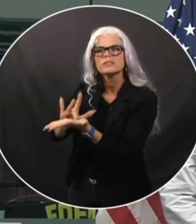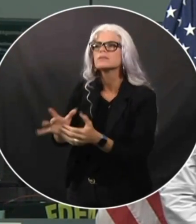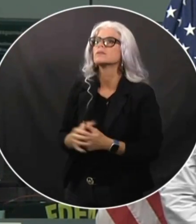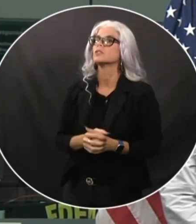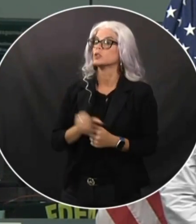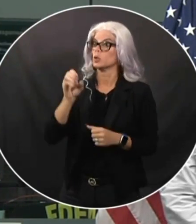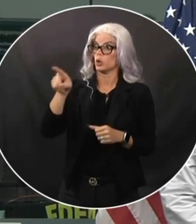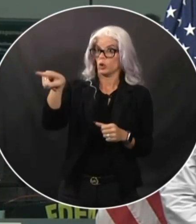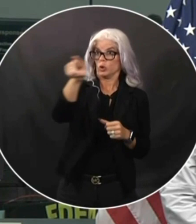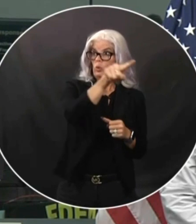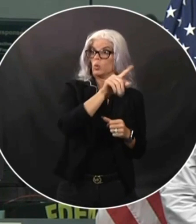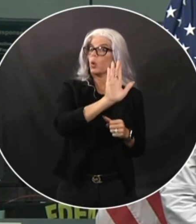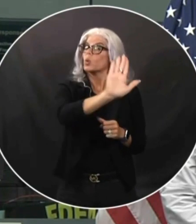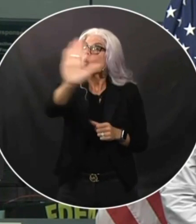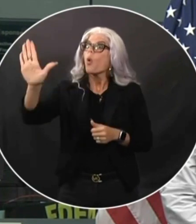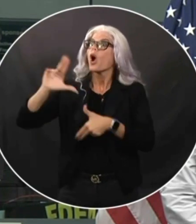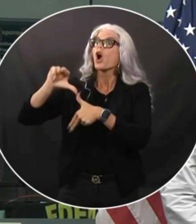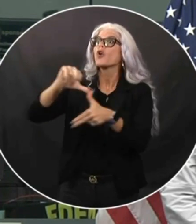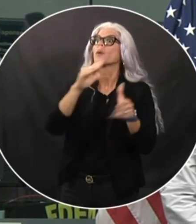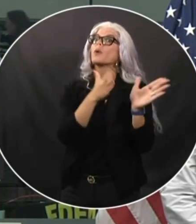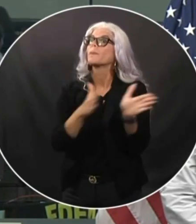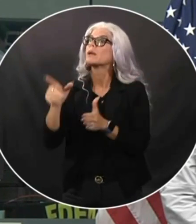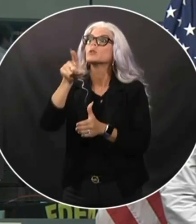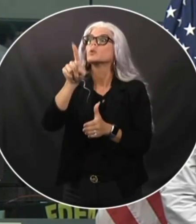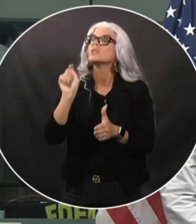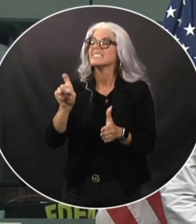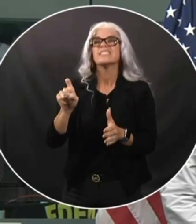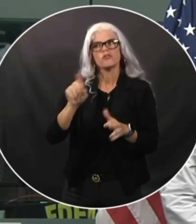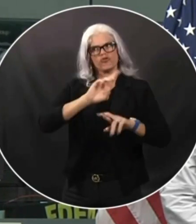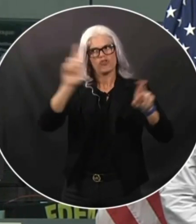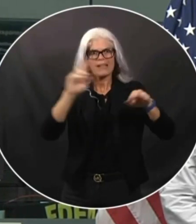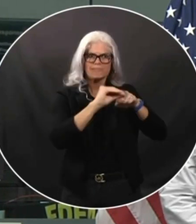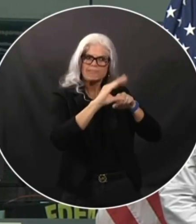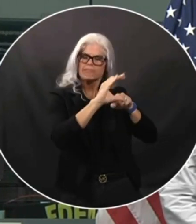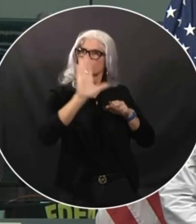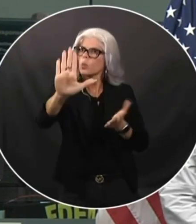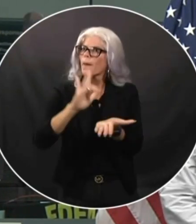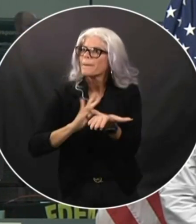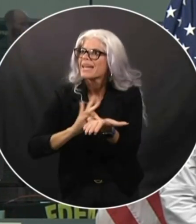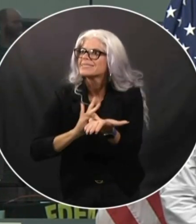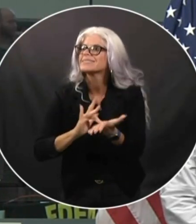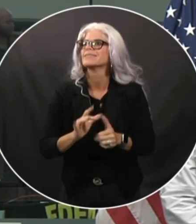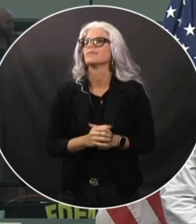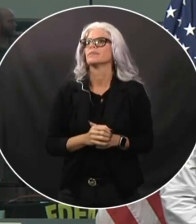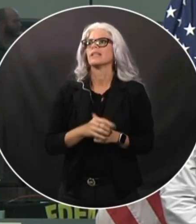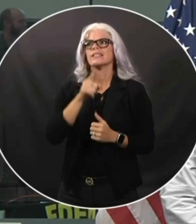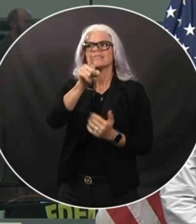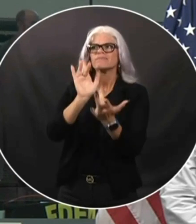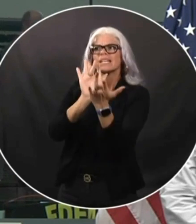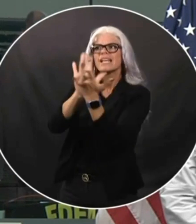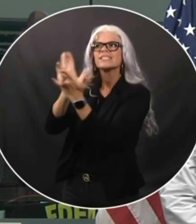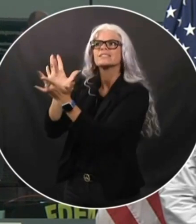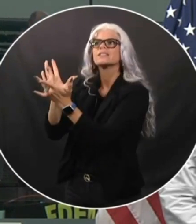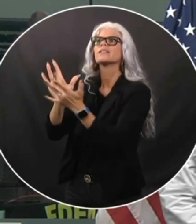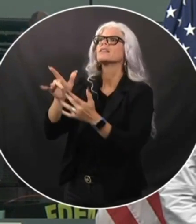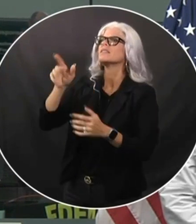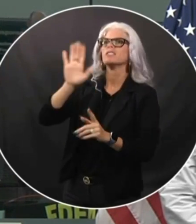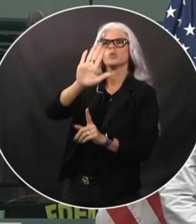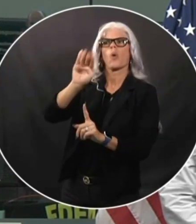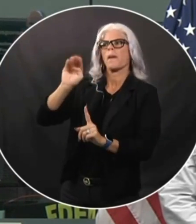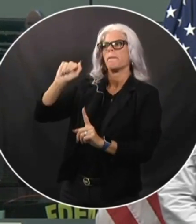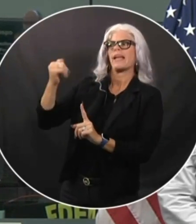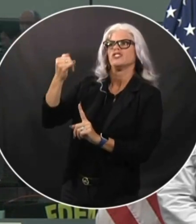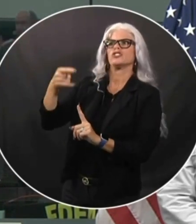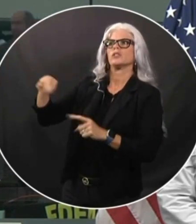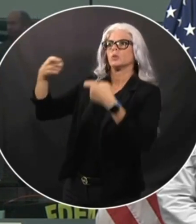Make sure you have the prescriptions that you need. We've also been in contact with the major utilities throughout the